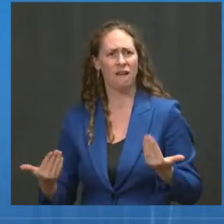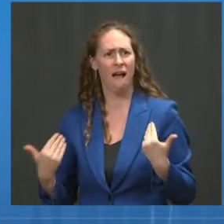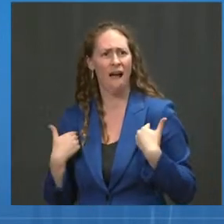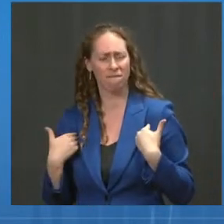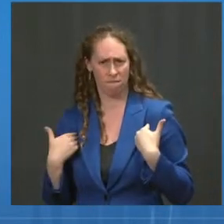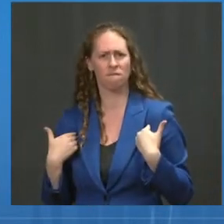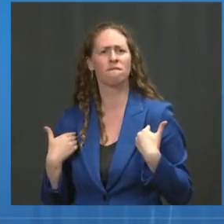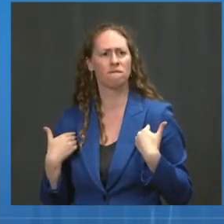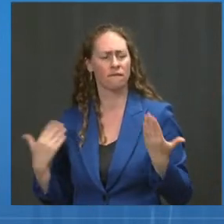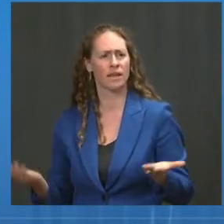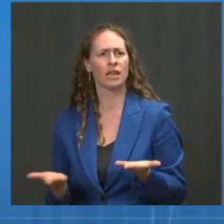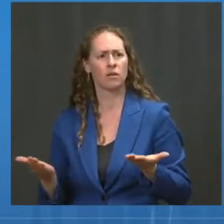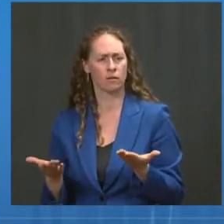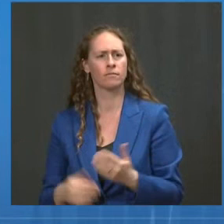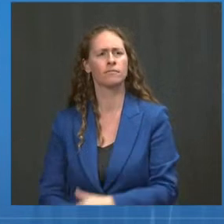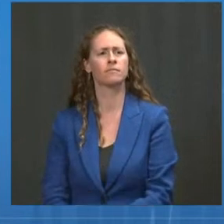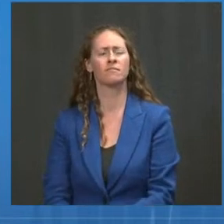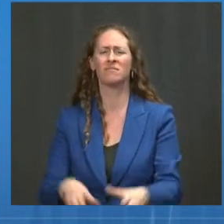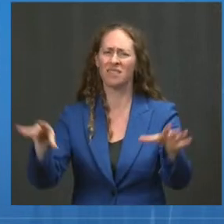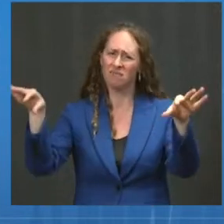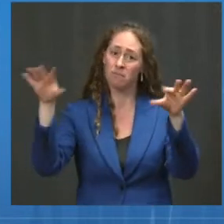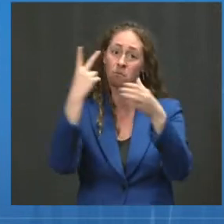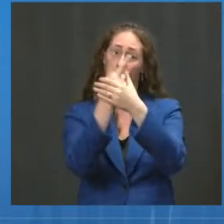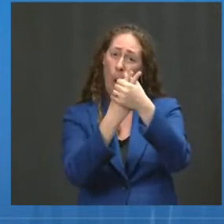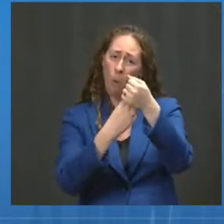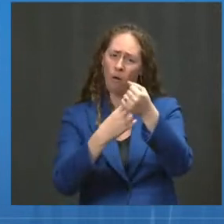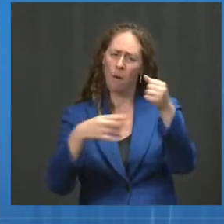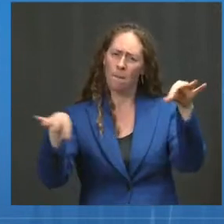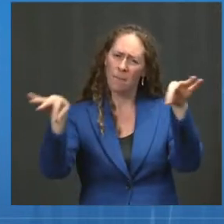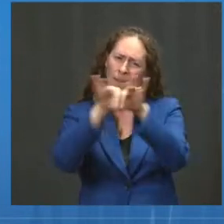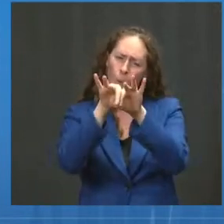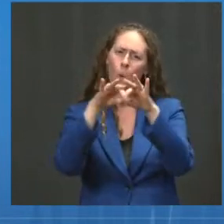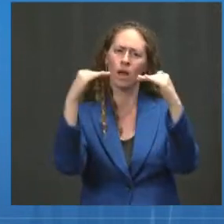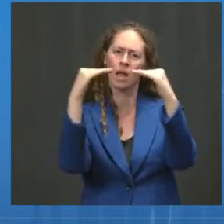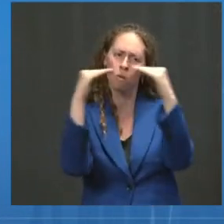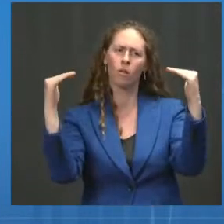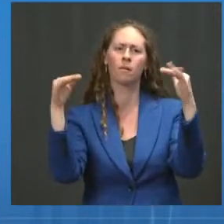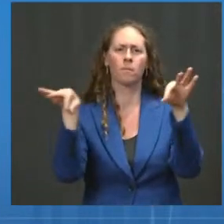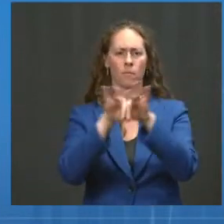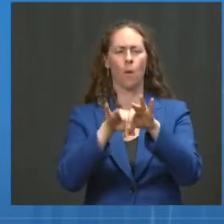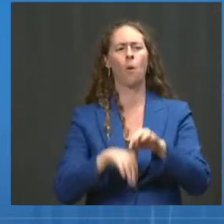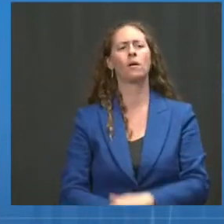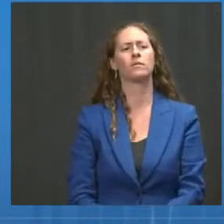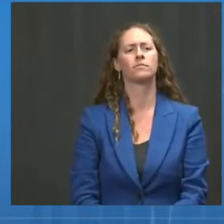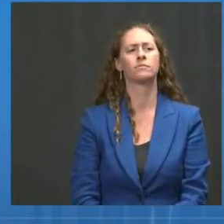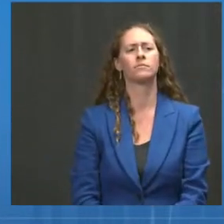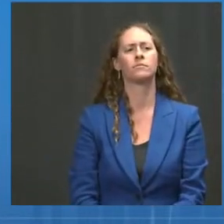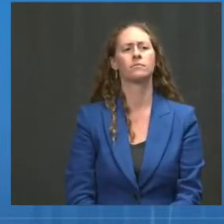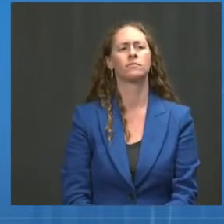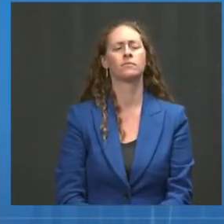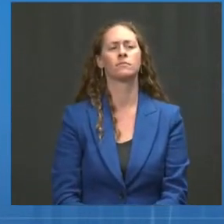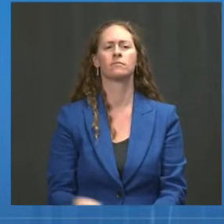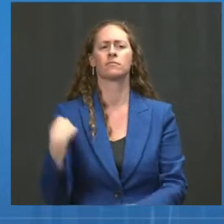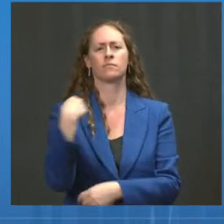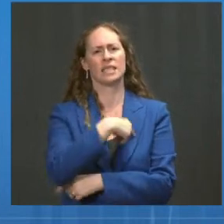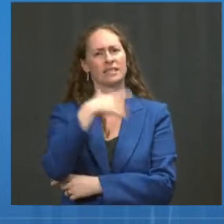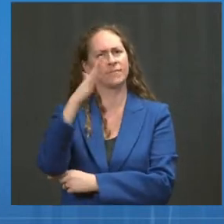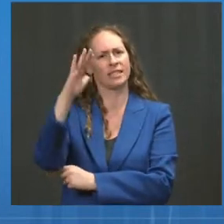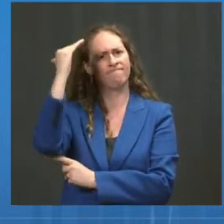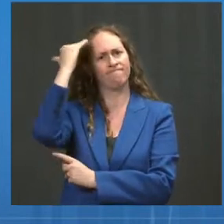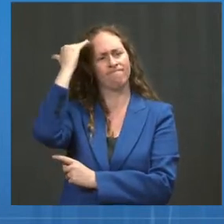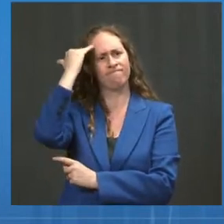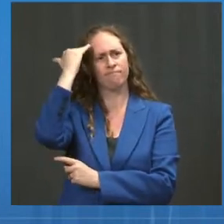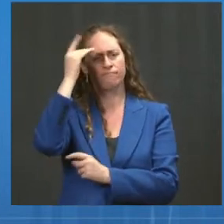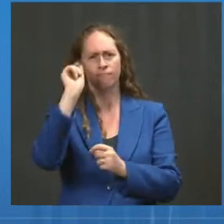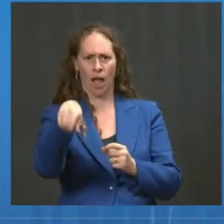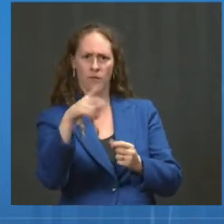people vaccinated is going to be key to preventing the rise of future variants. We know that. We see that clearly, and we believe we have to work on both fronts, as